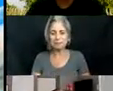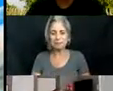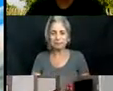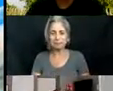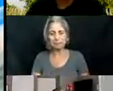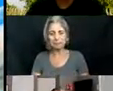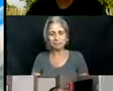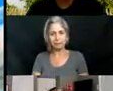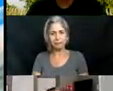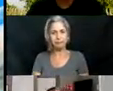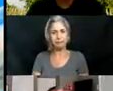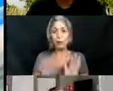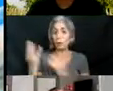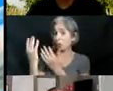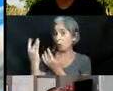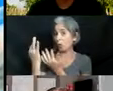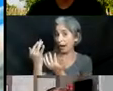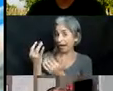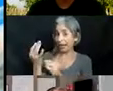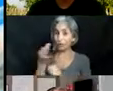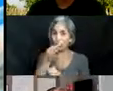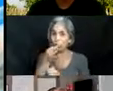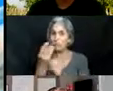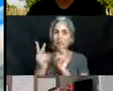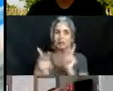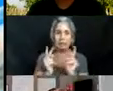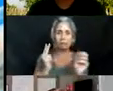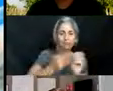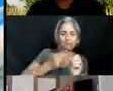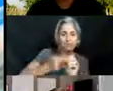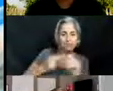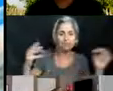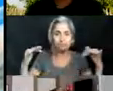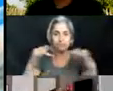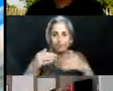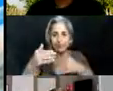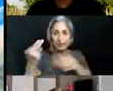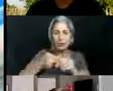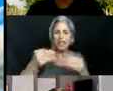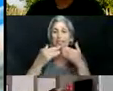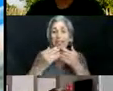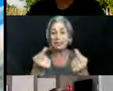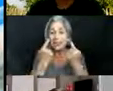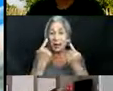we'll just give a few more seconds for people to filter in before we get started thanks everyone for coming